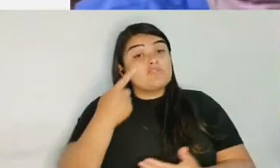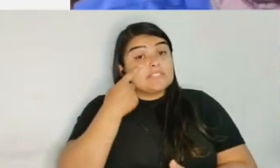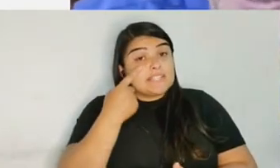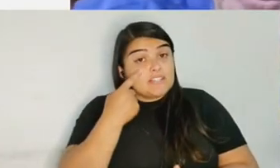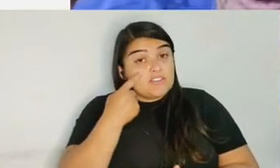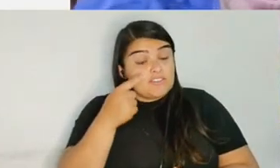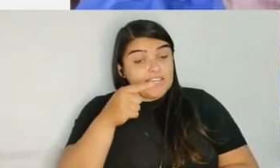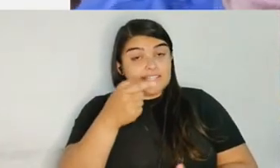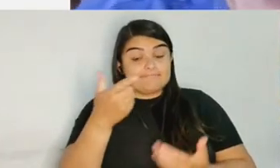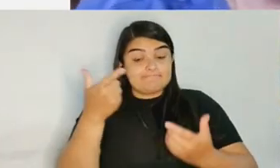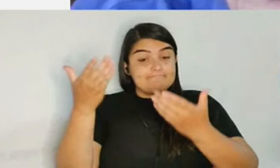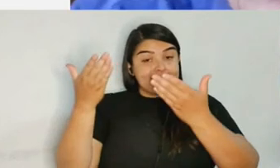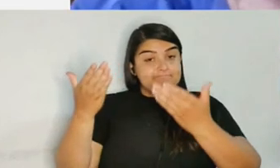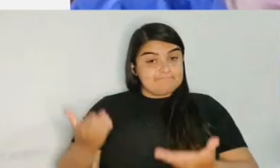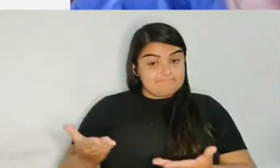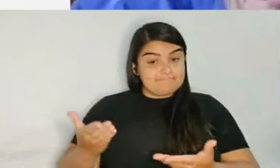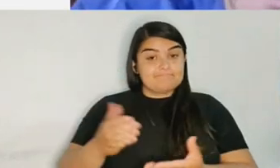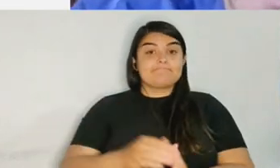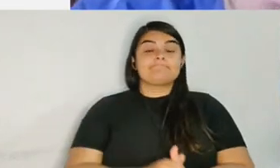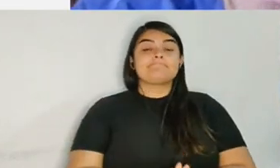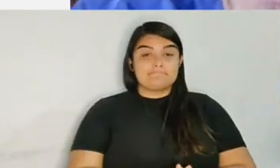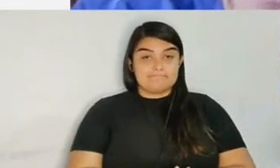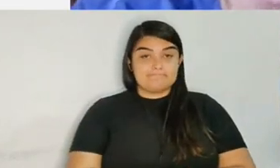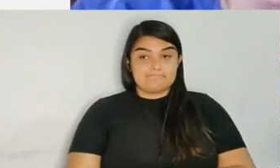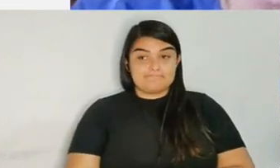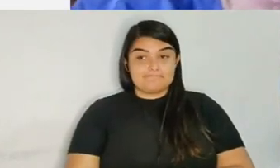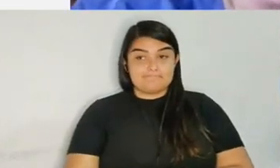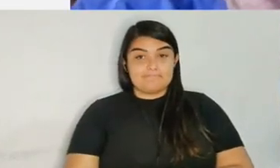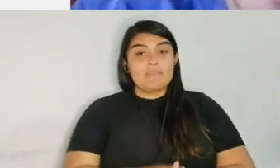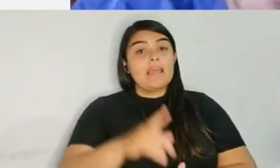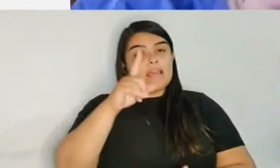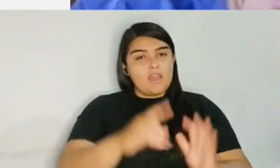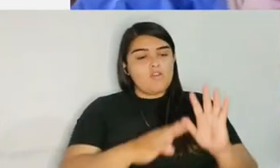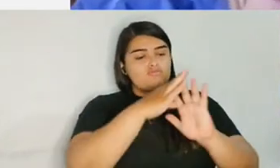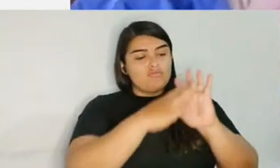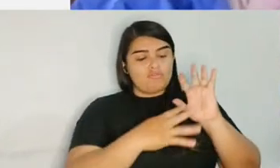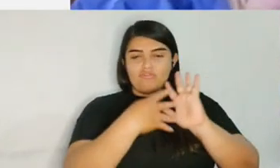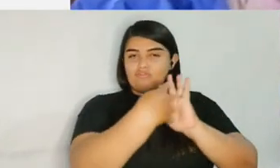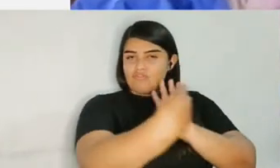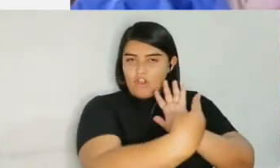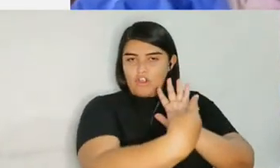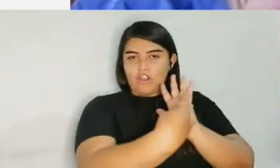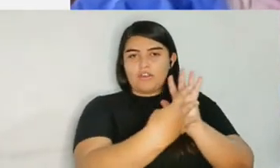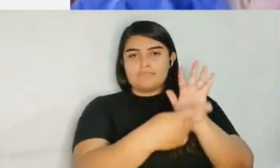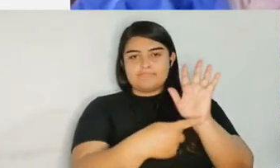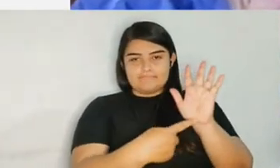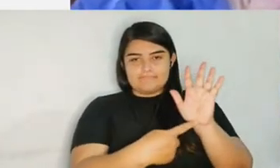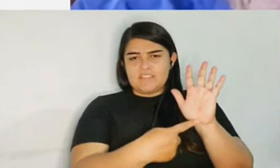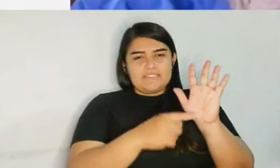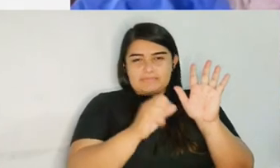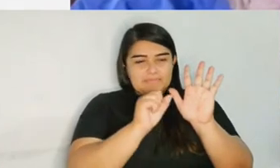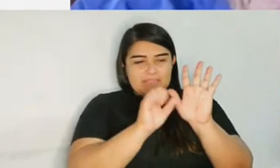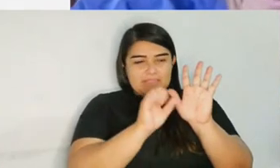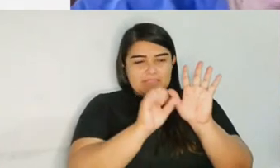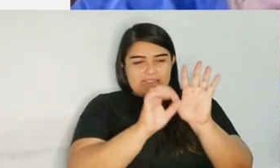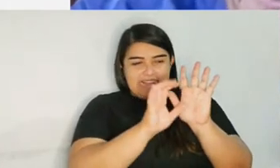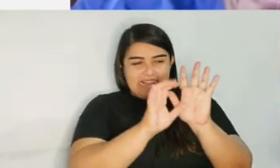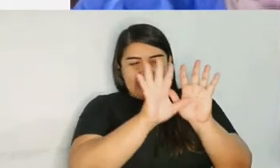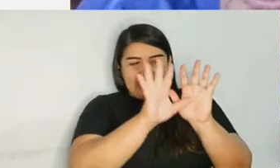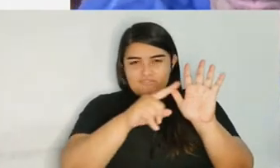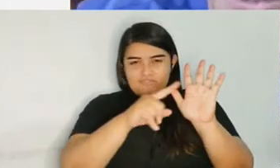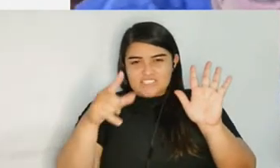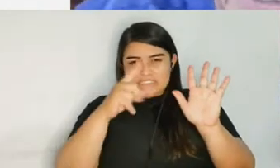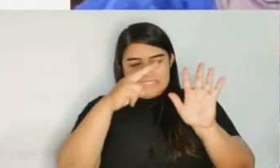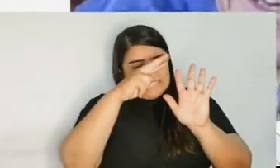from 1843. Now, I know you can't read the detail from there, but I want, I'm hoping you'll take away from this